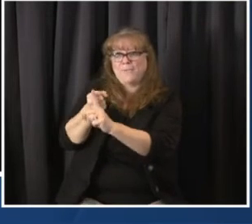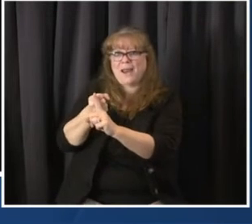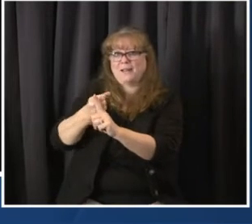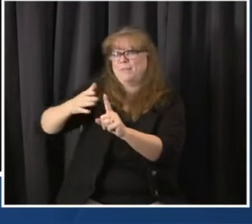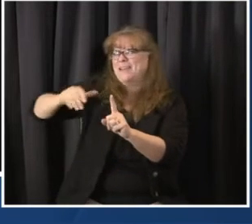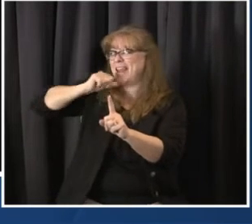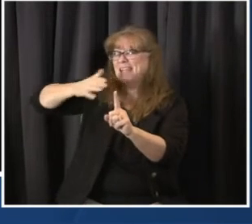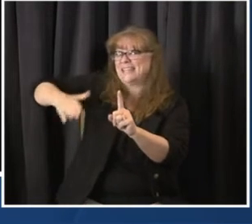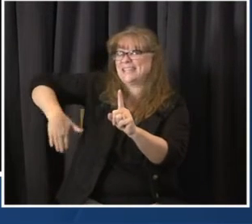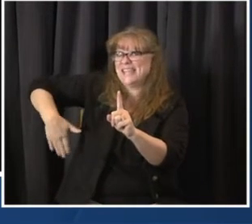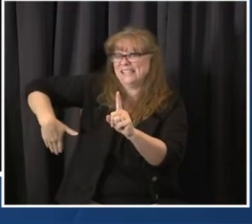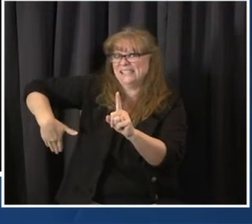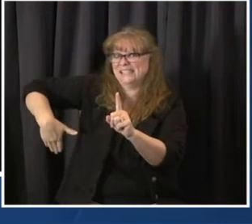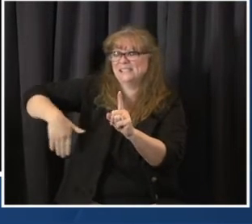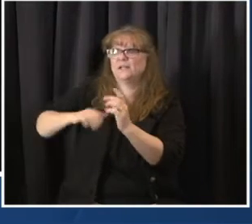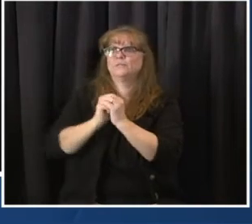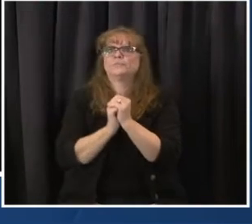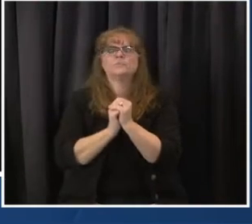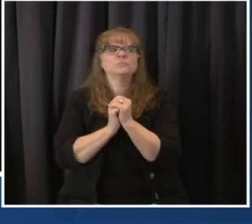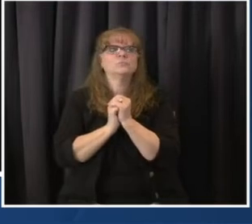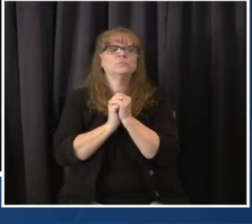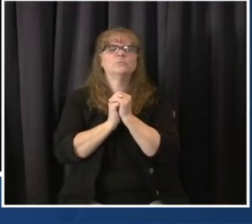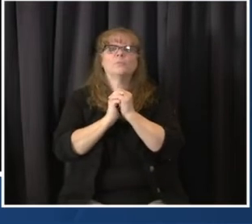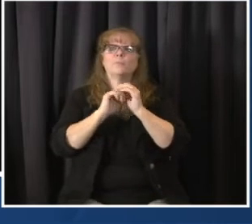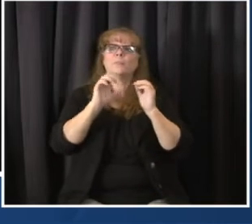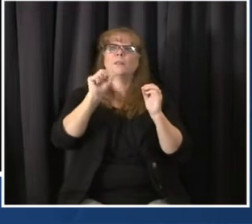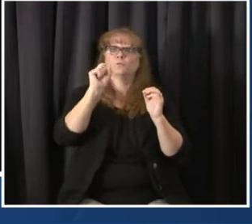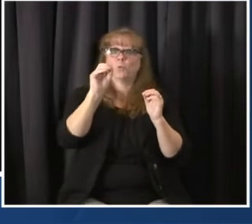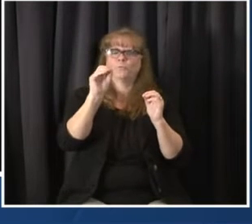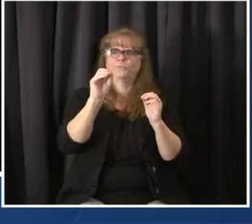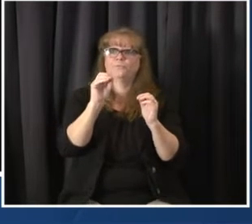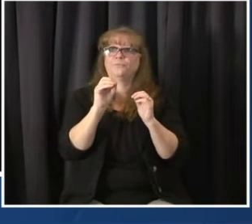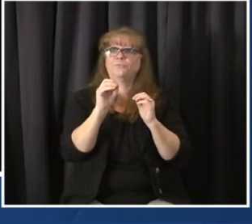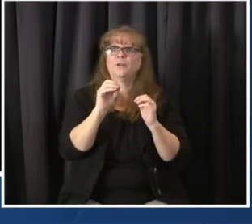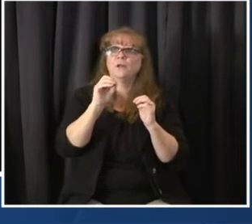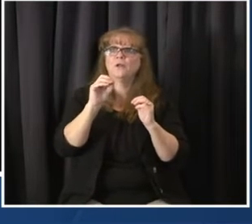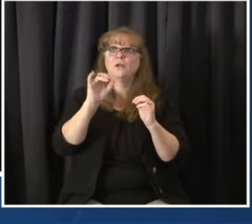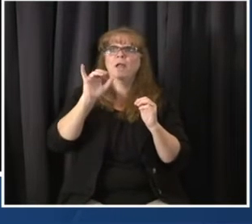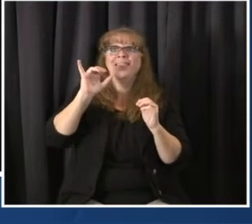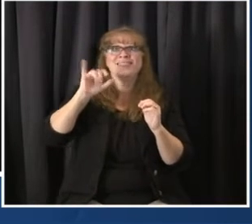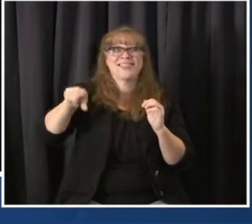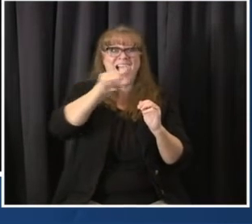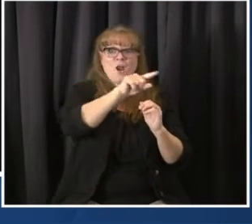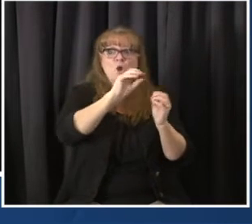but perhaps a little bit of a plateau in the last couple of days. Next slide.